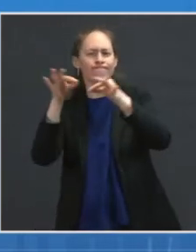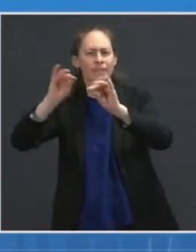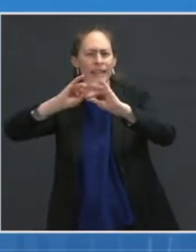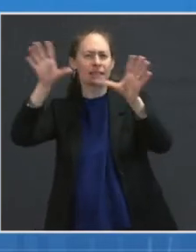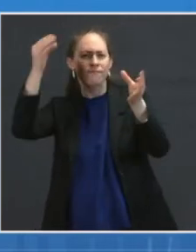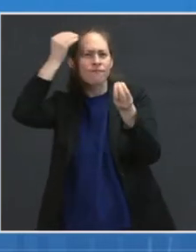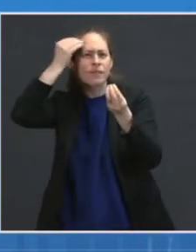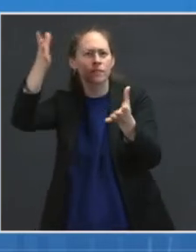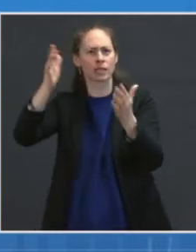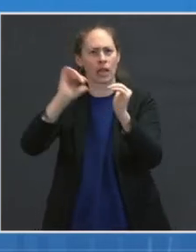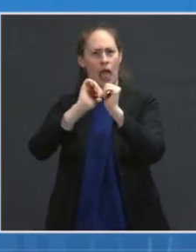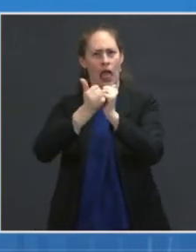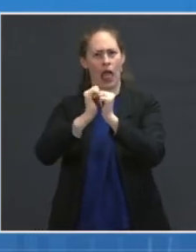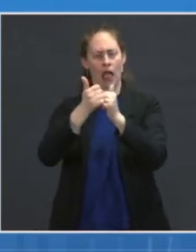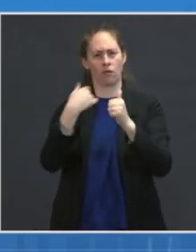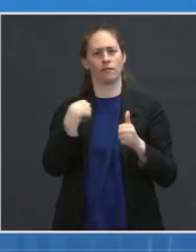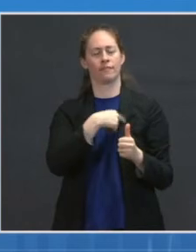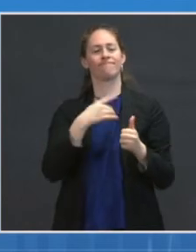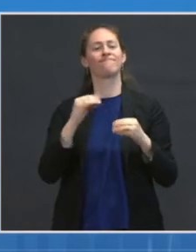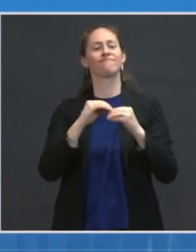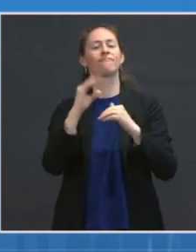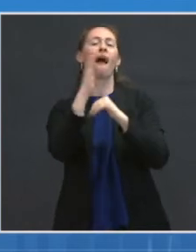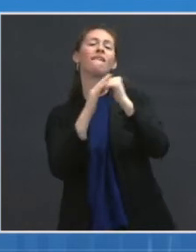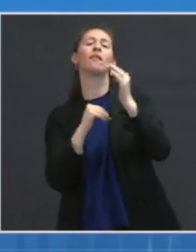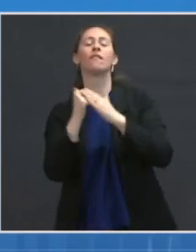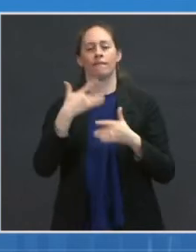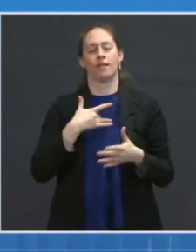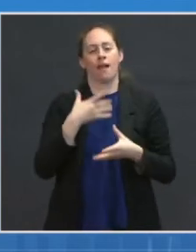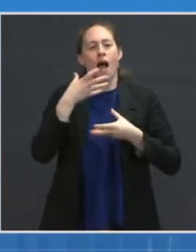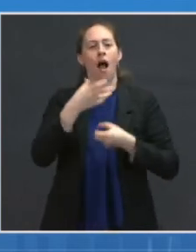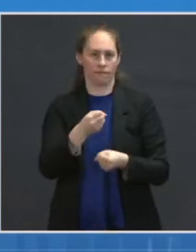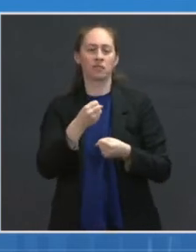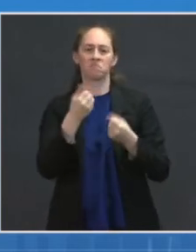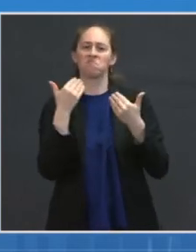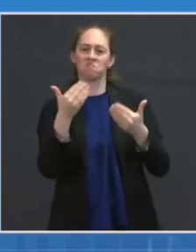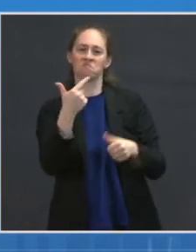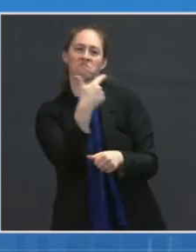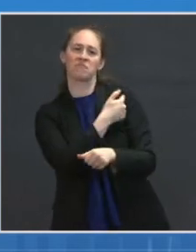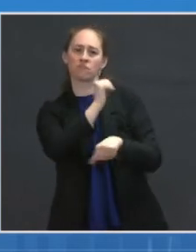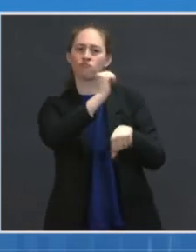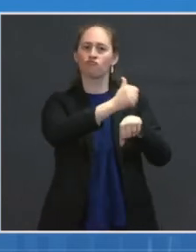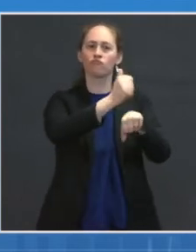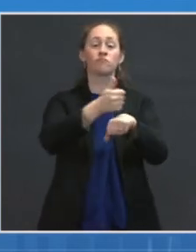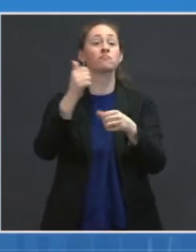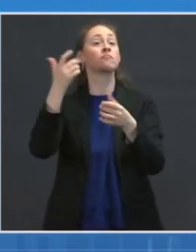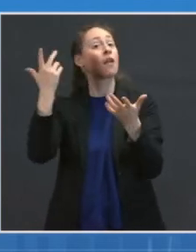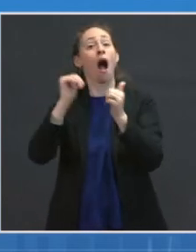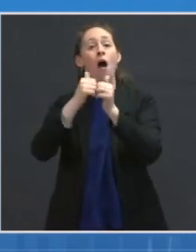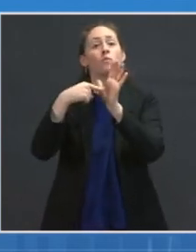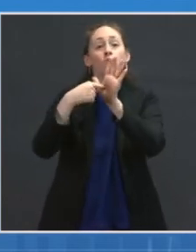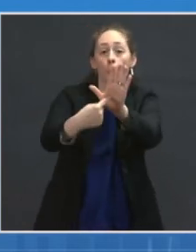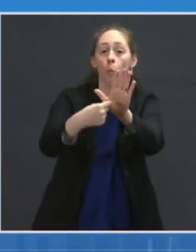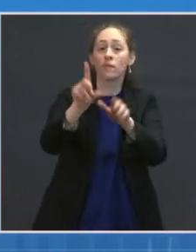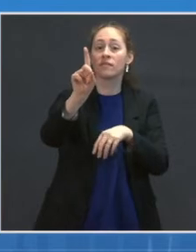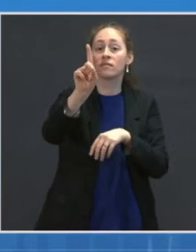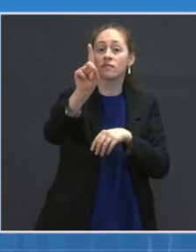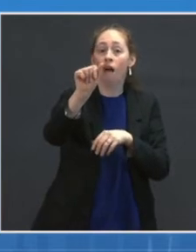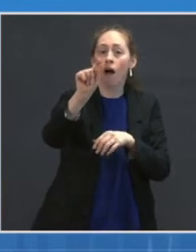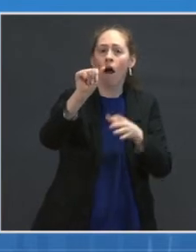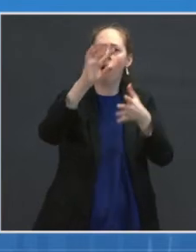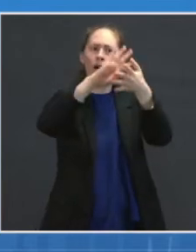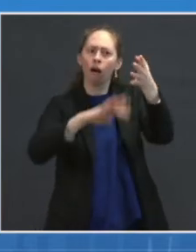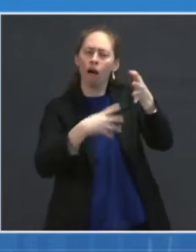in COVID-19 vaccines, how to use data to optimize vaccine implementation, and how to provide practical, real-world